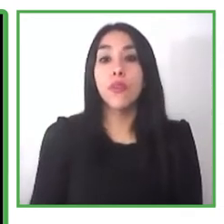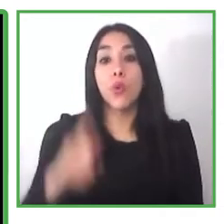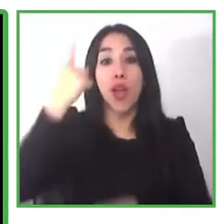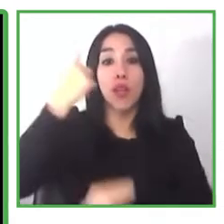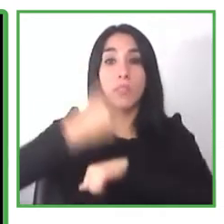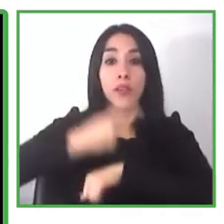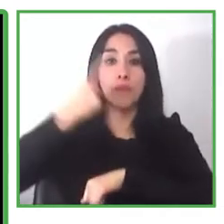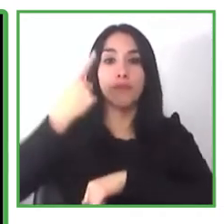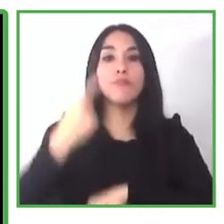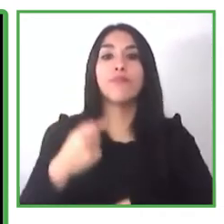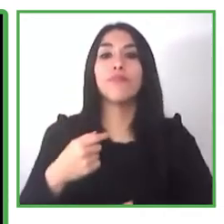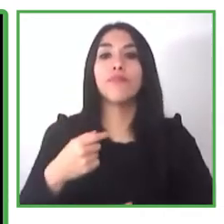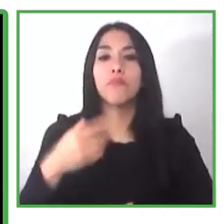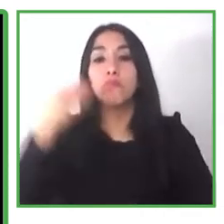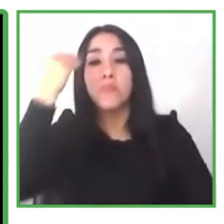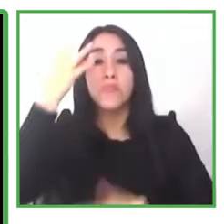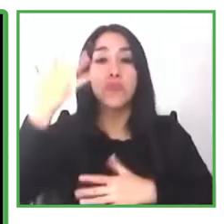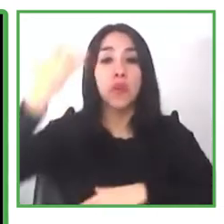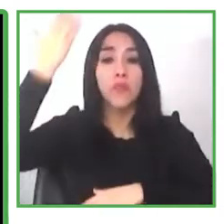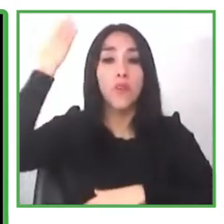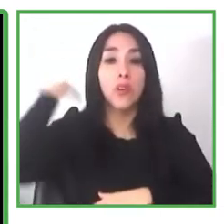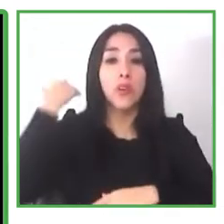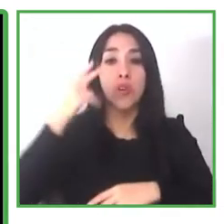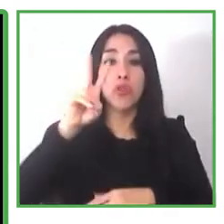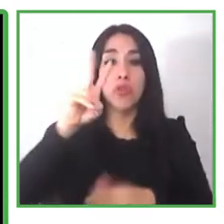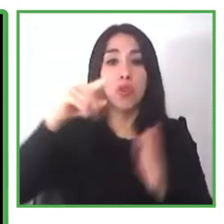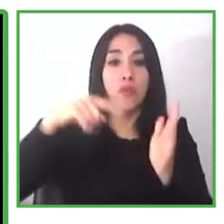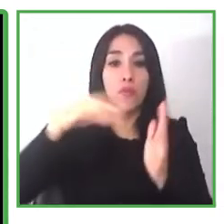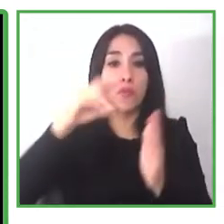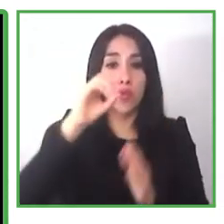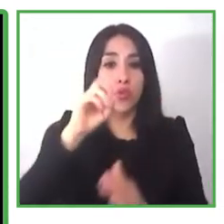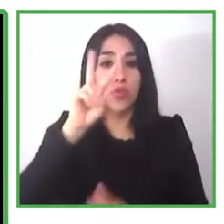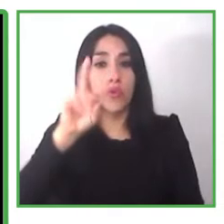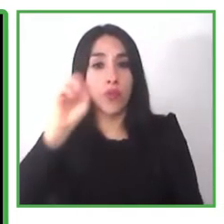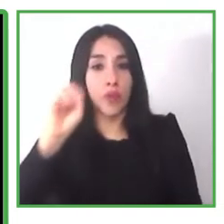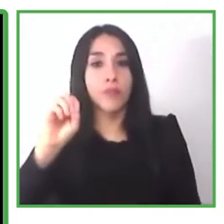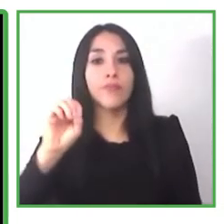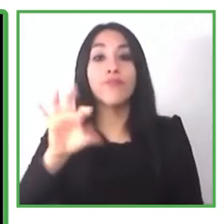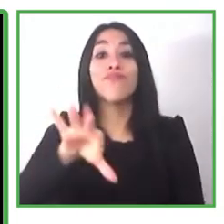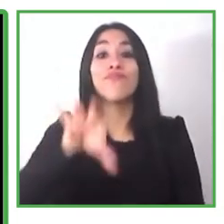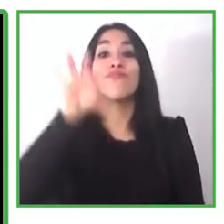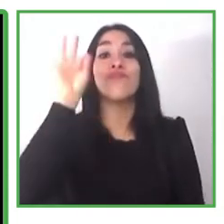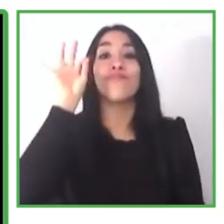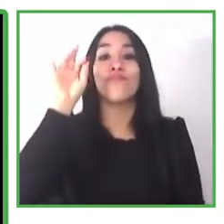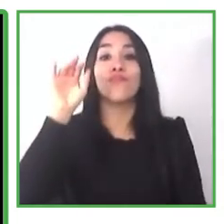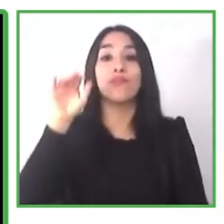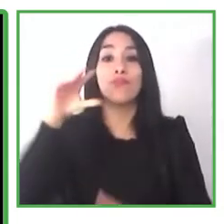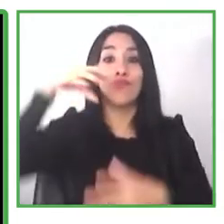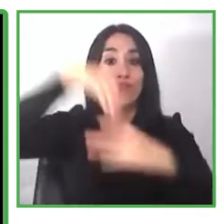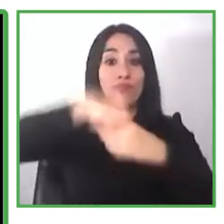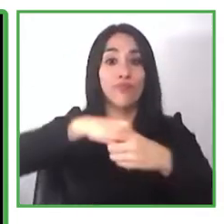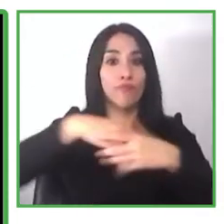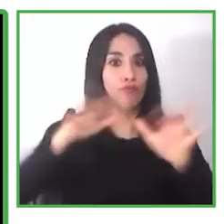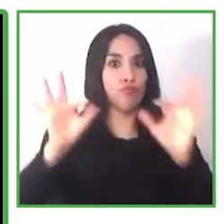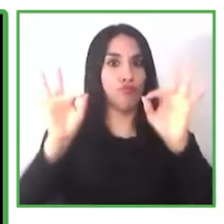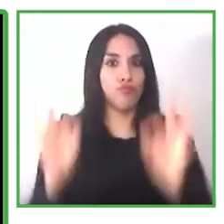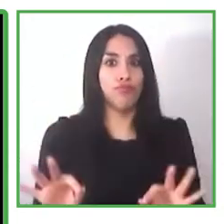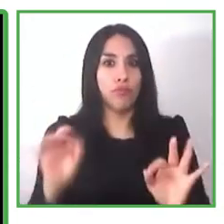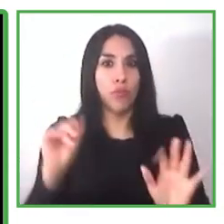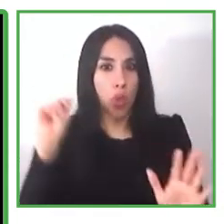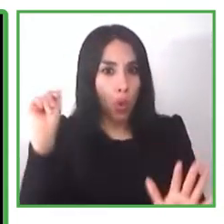up to cast a vote lots of people came and are there to support us too